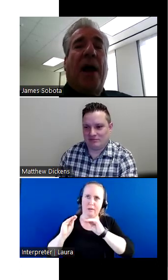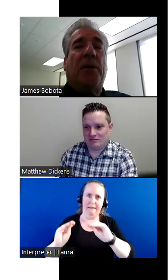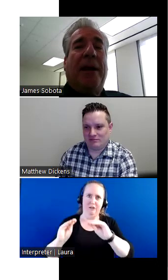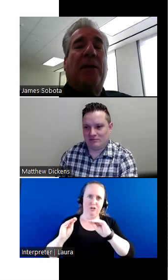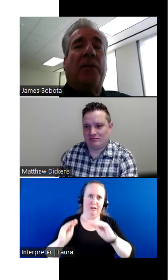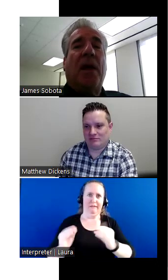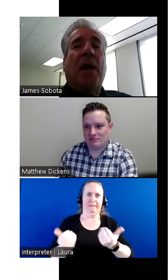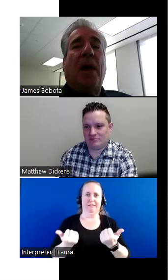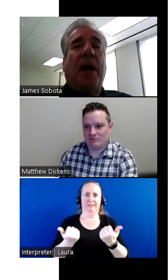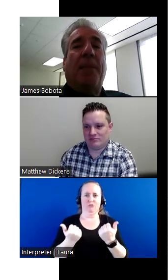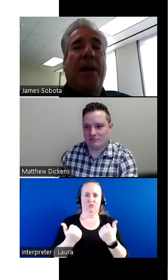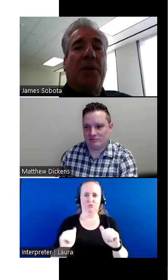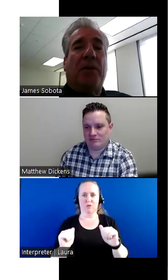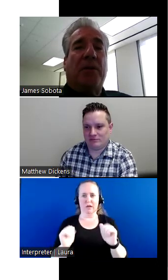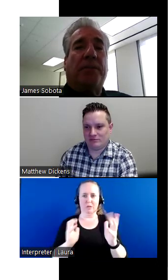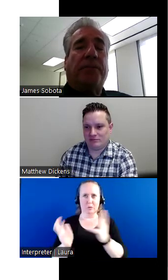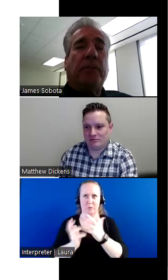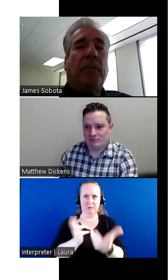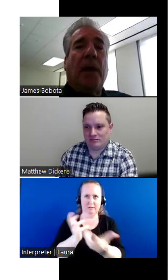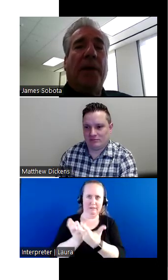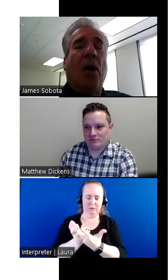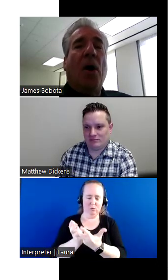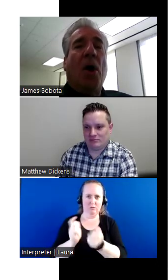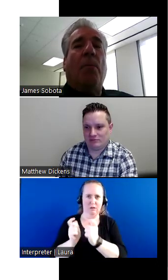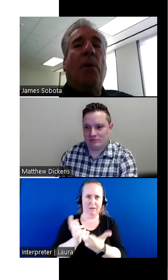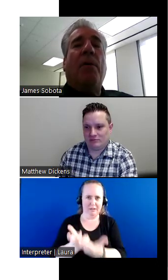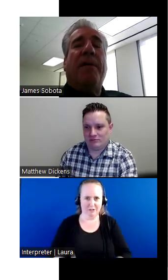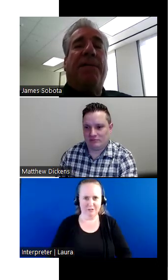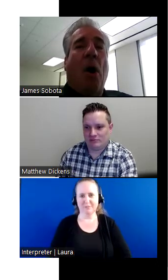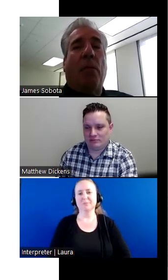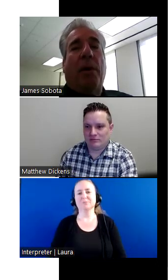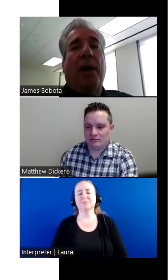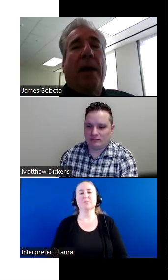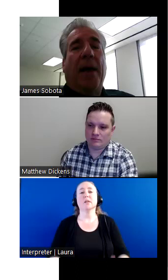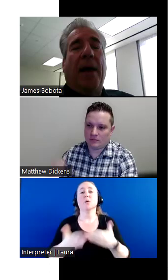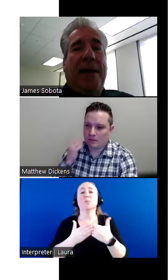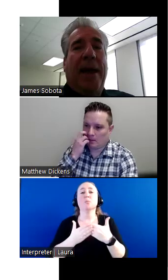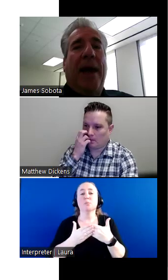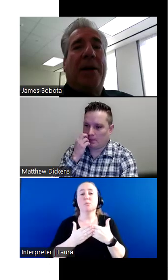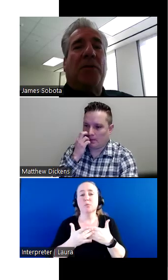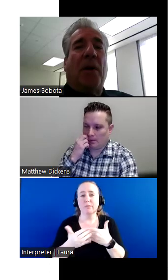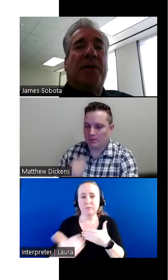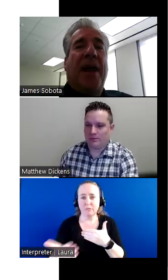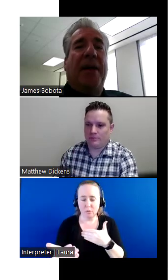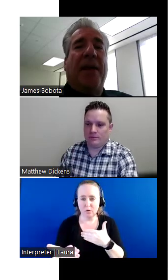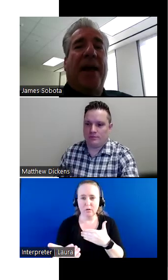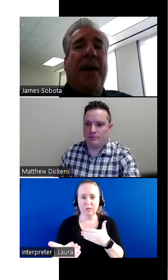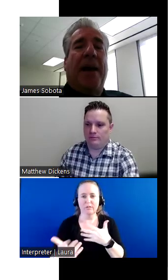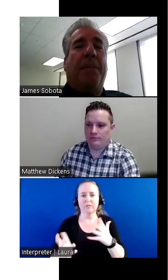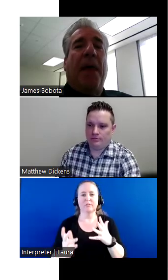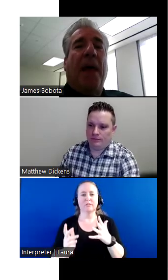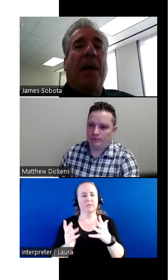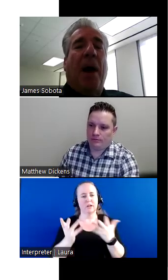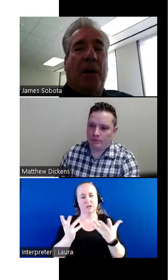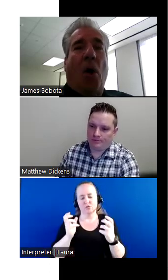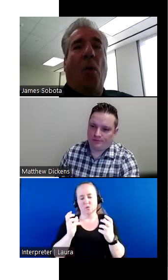to try to get those accommodations. Now, moving forward again, I just want to say that,